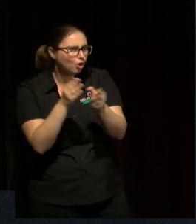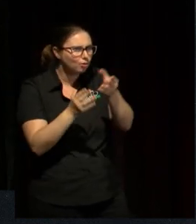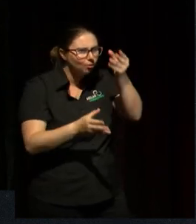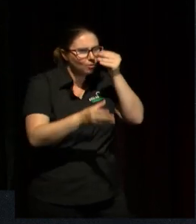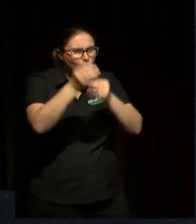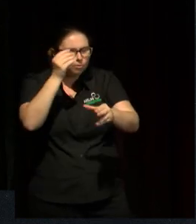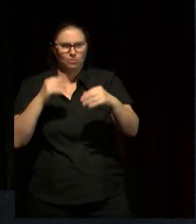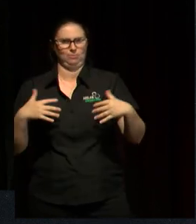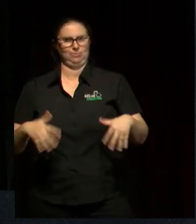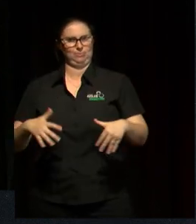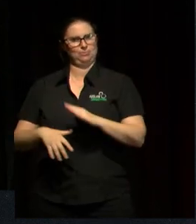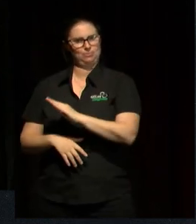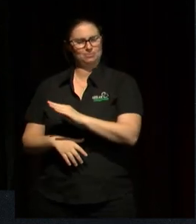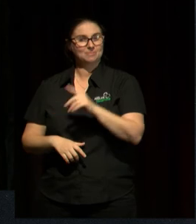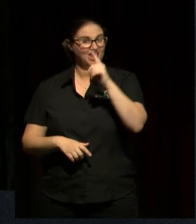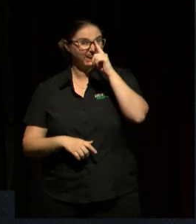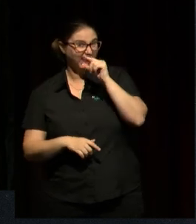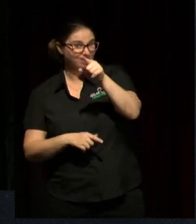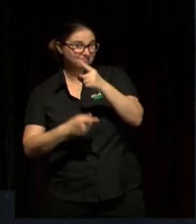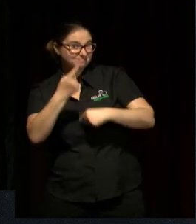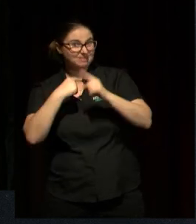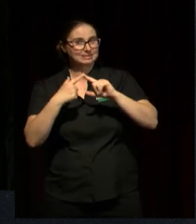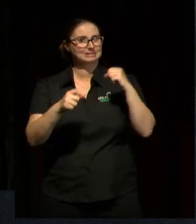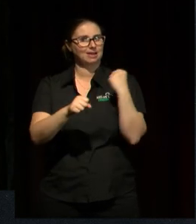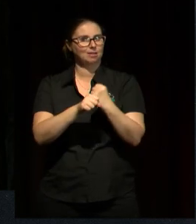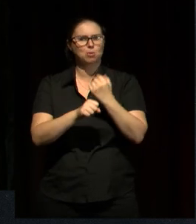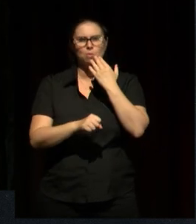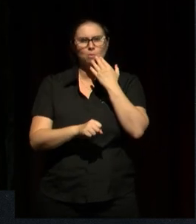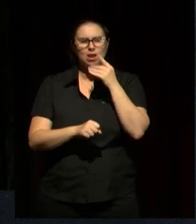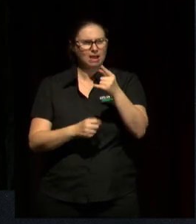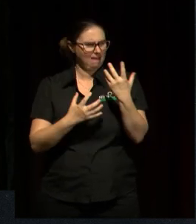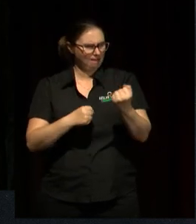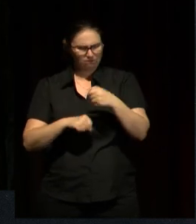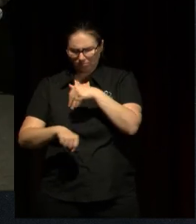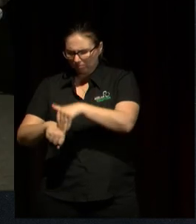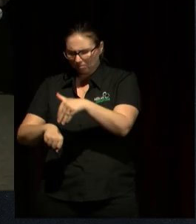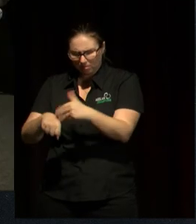time when a child has surprised you with their approach to a problem they faced?